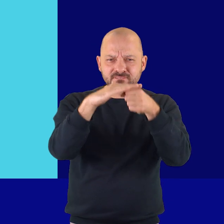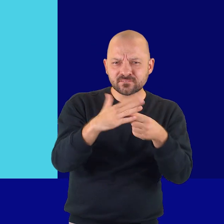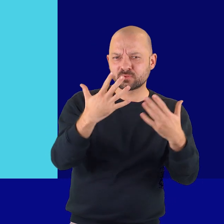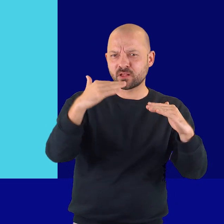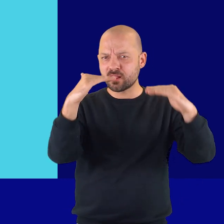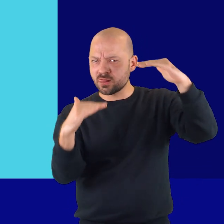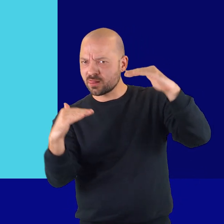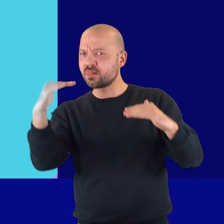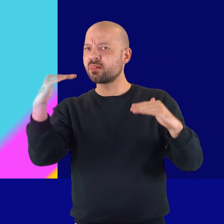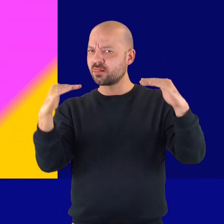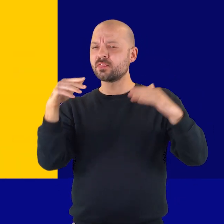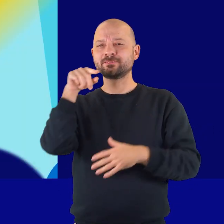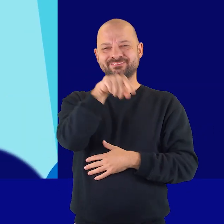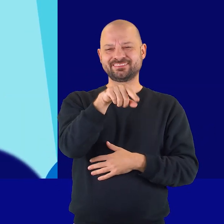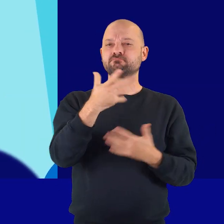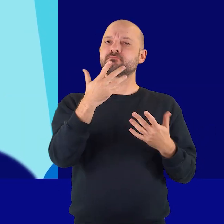disadvantage.